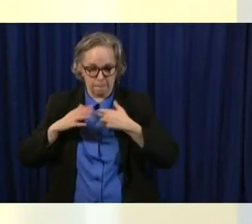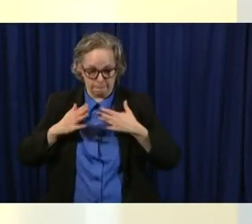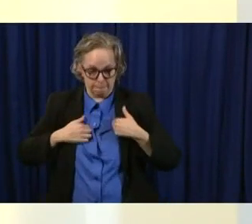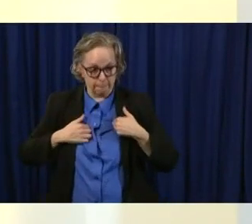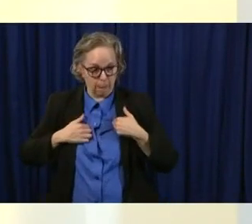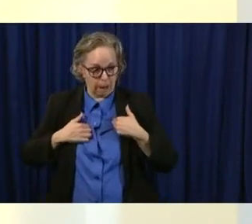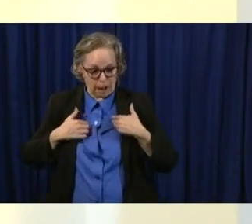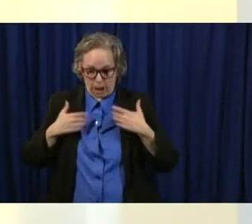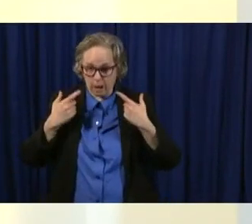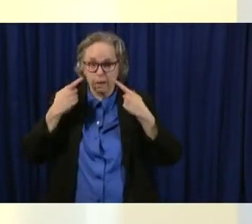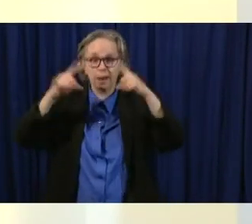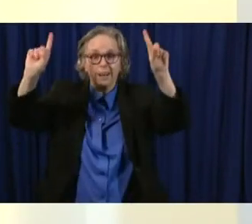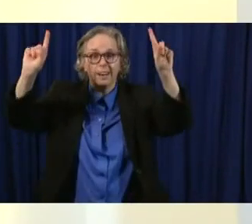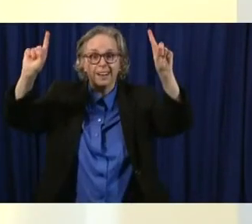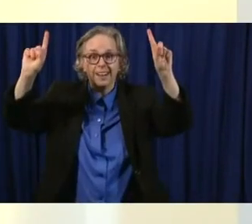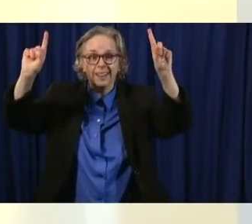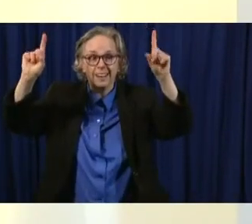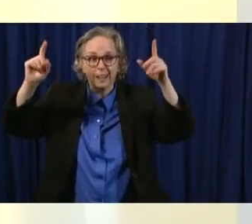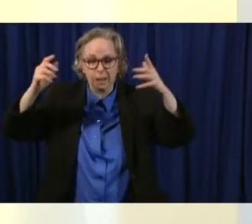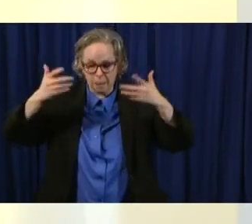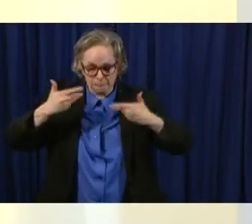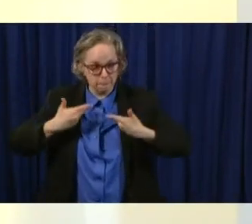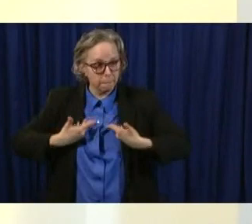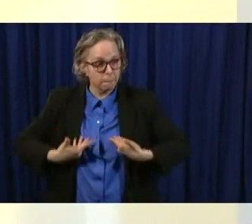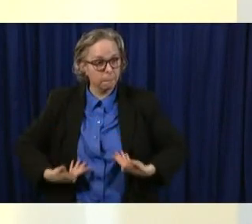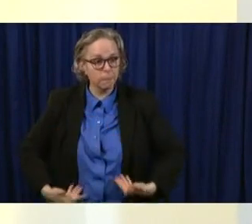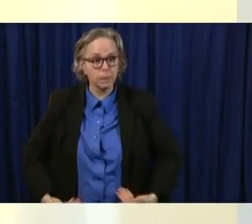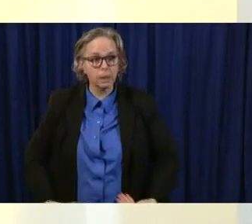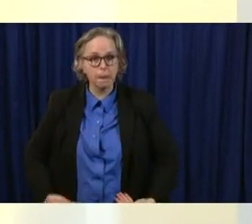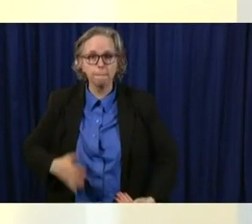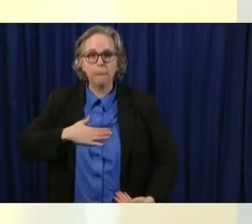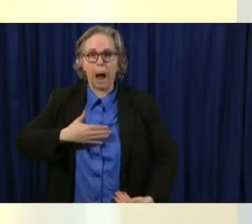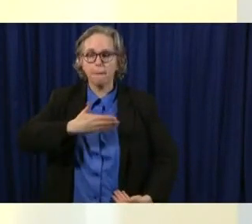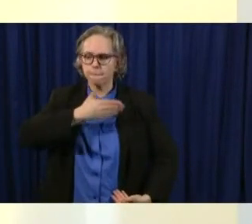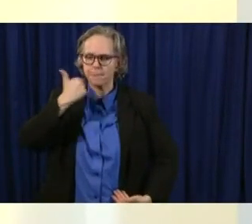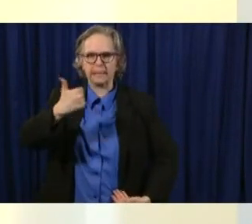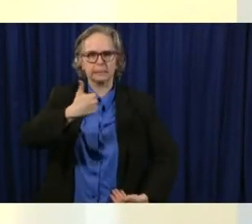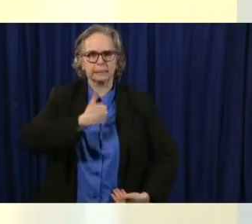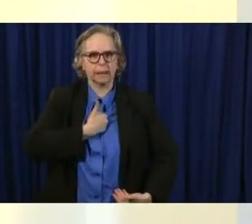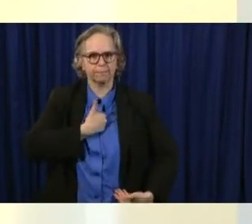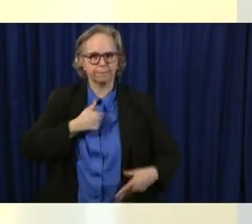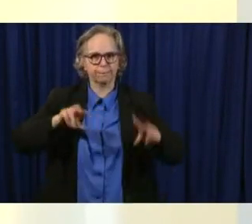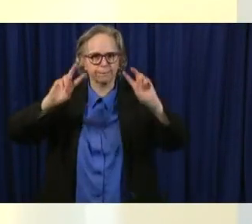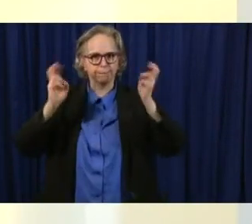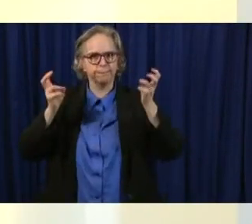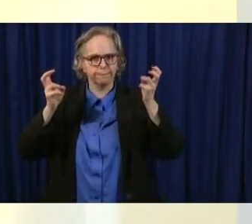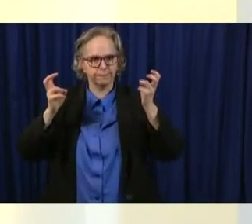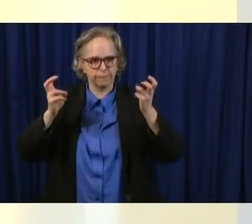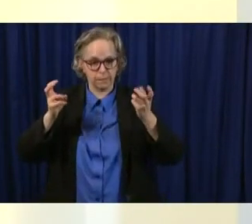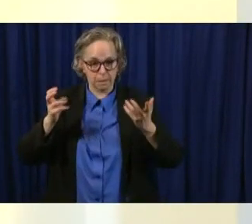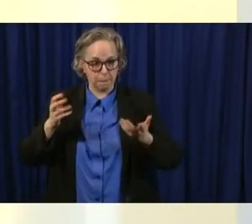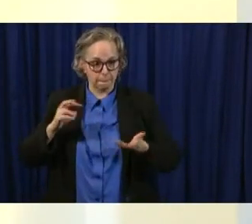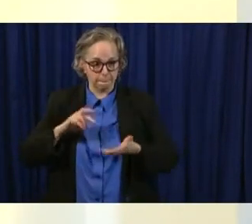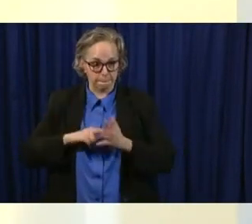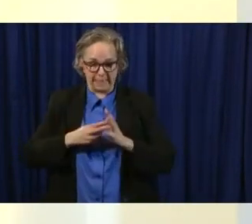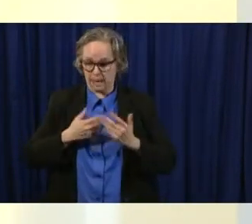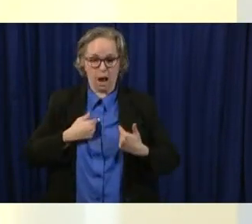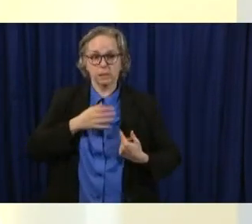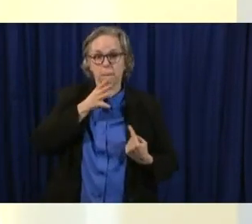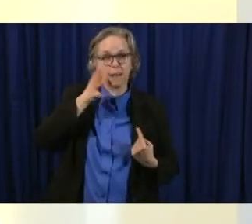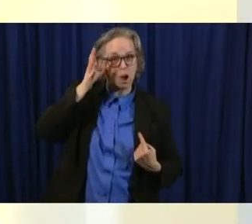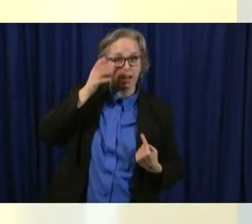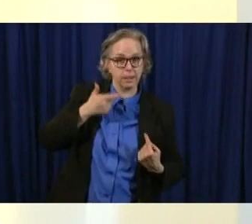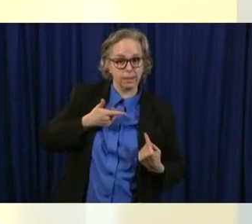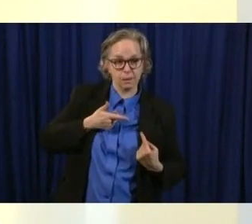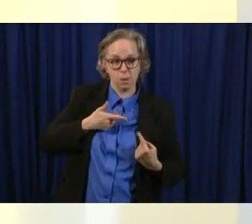our best selves. Whether it's our self as a parent and what we're doing with our kids, our self as that school teacher, our